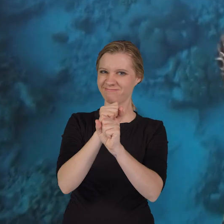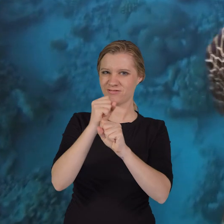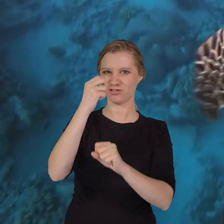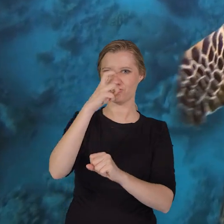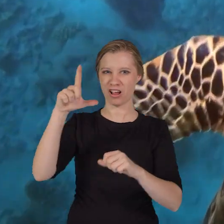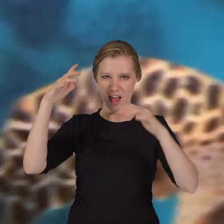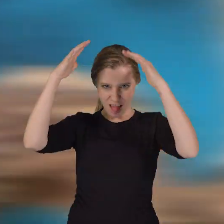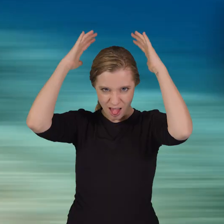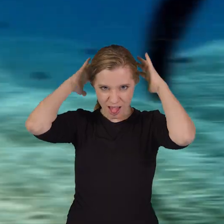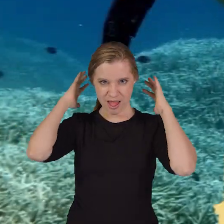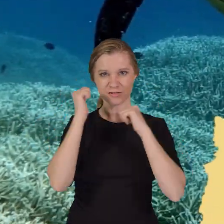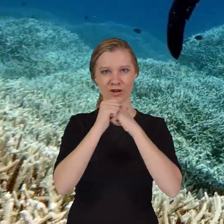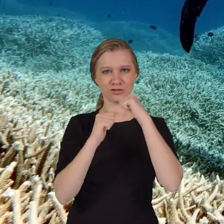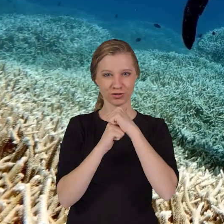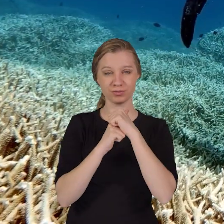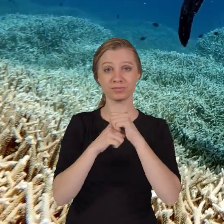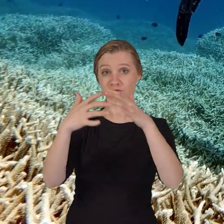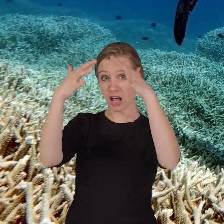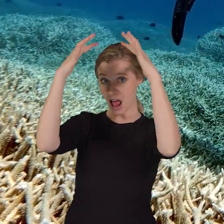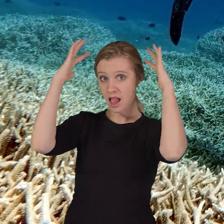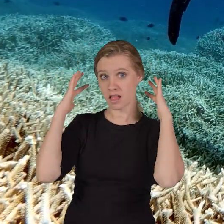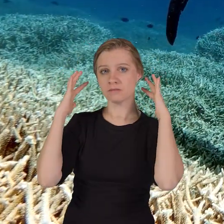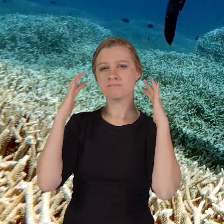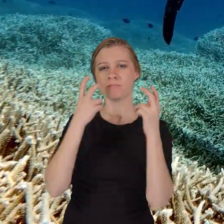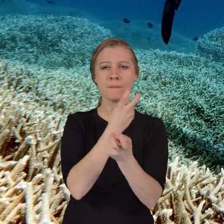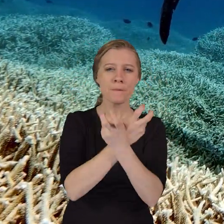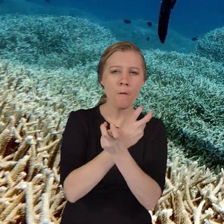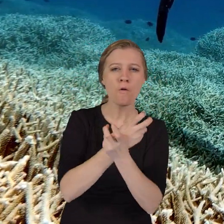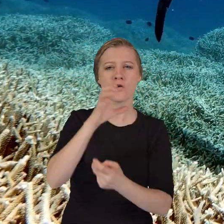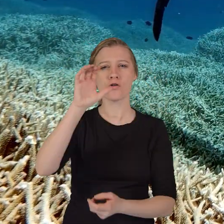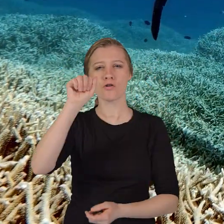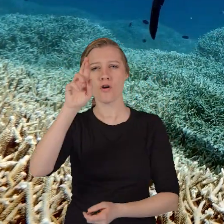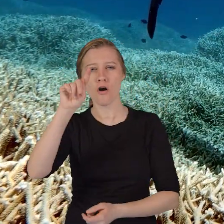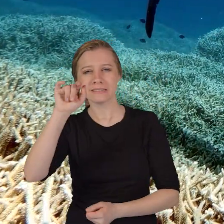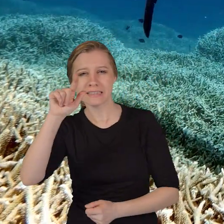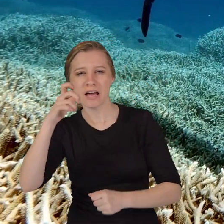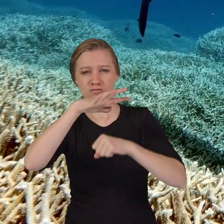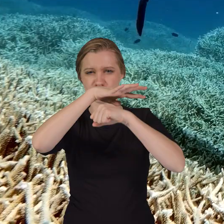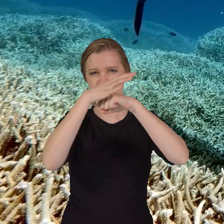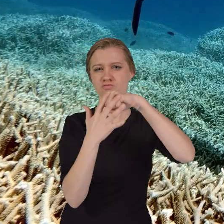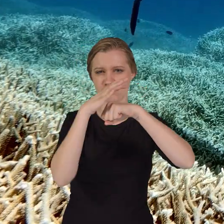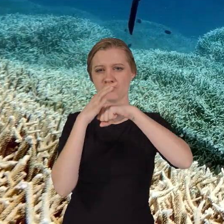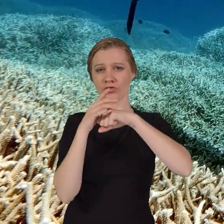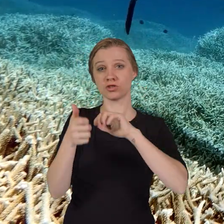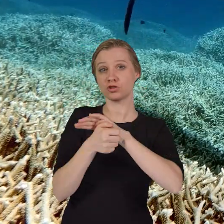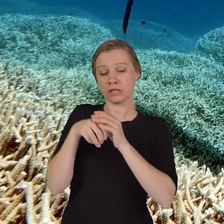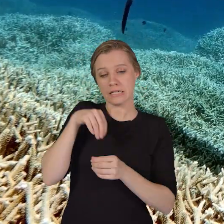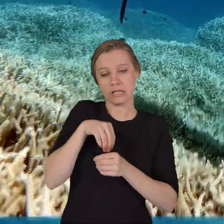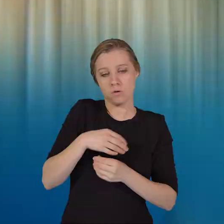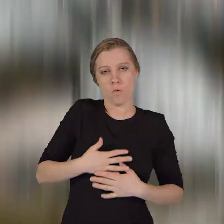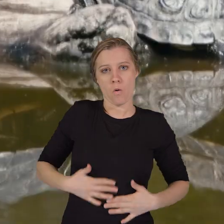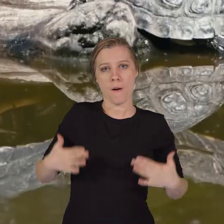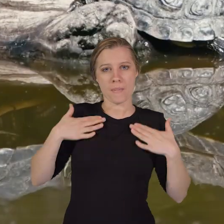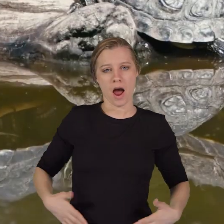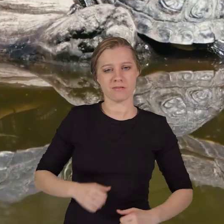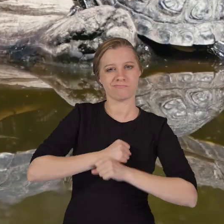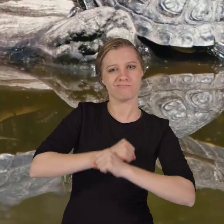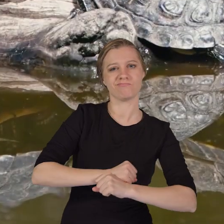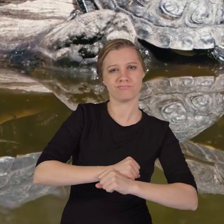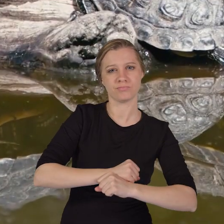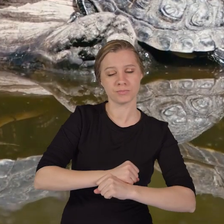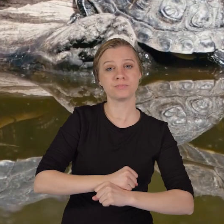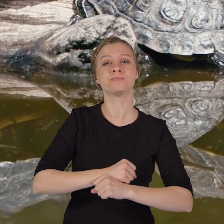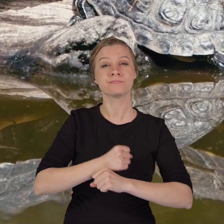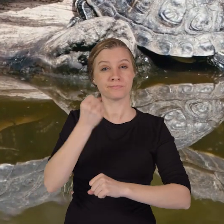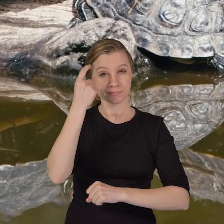shell structures. The shell, composed of bone and cartilage, protects the turtle's internal organs. Interestingly,